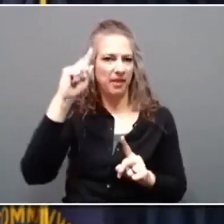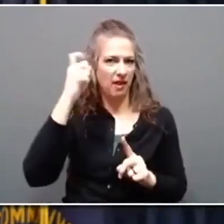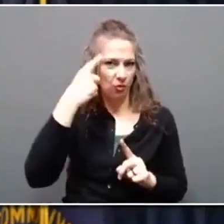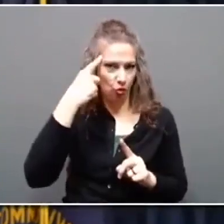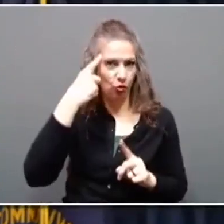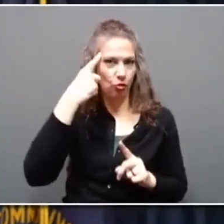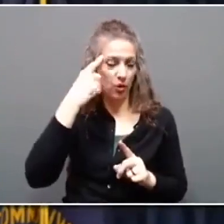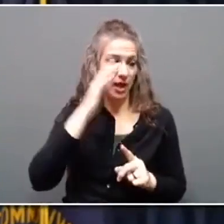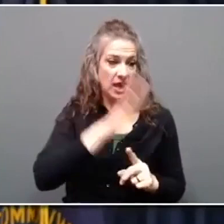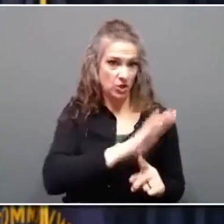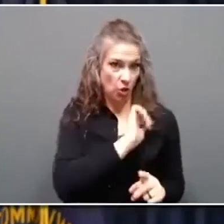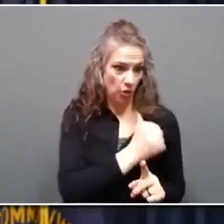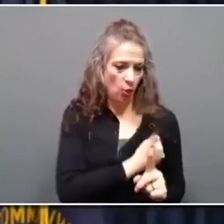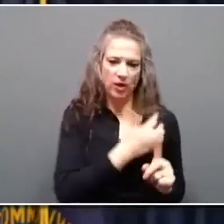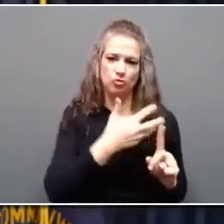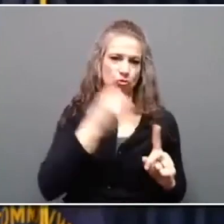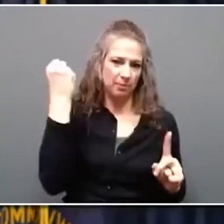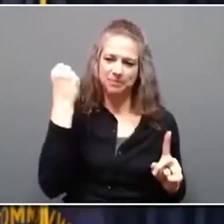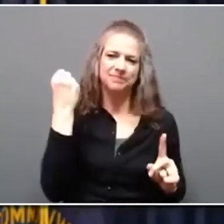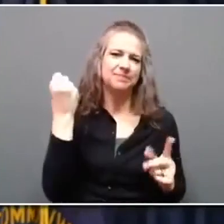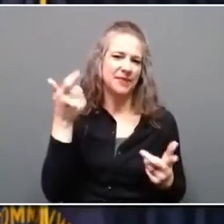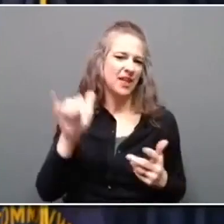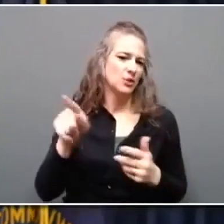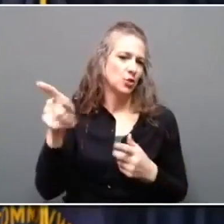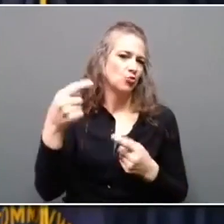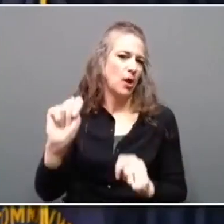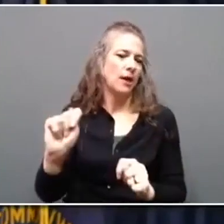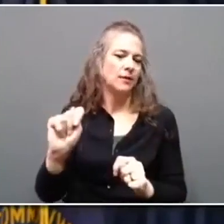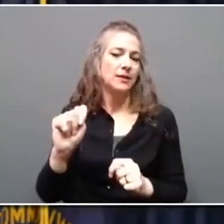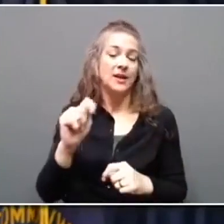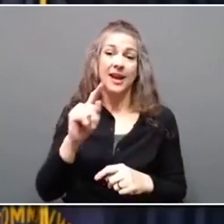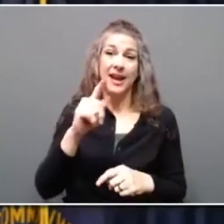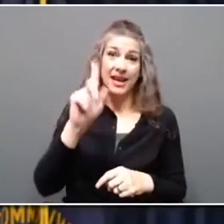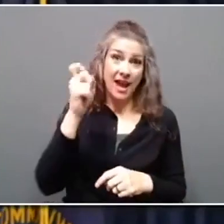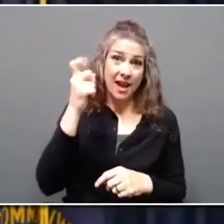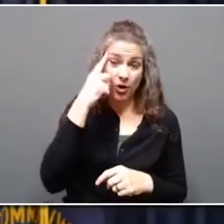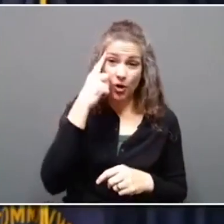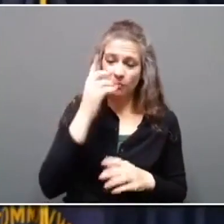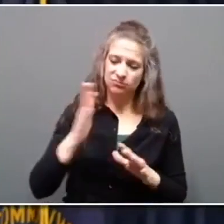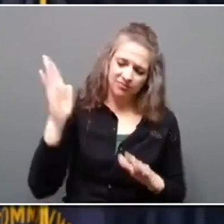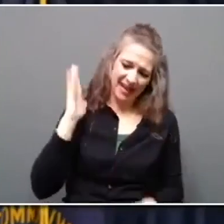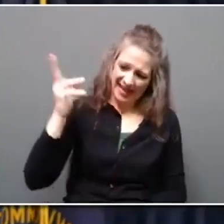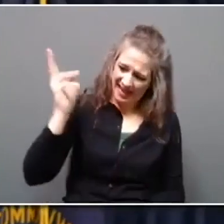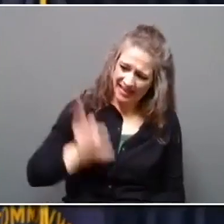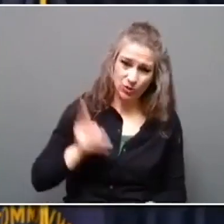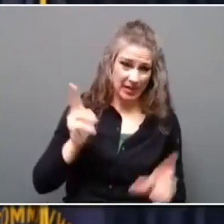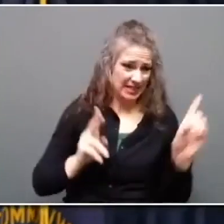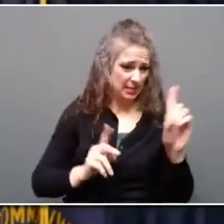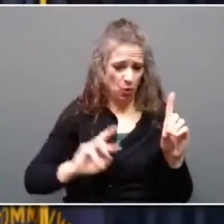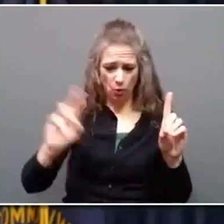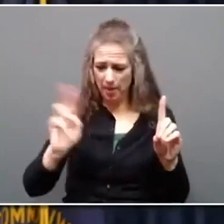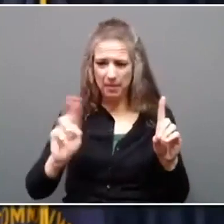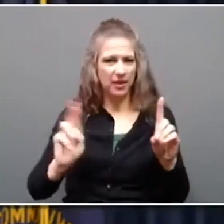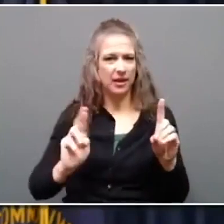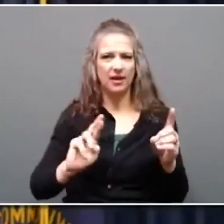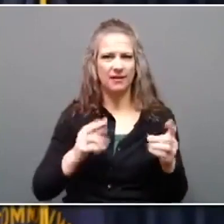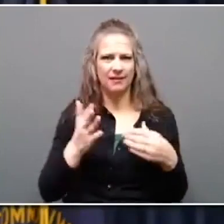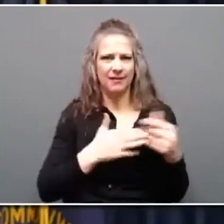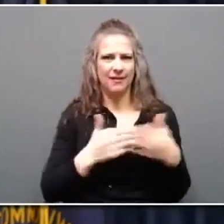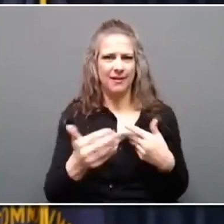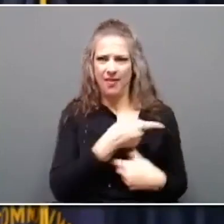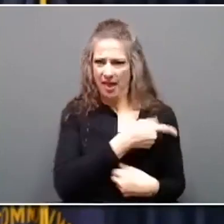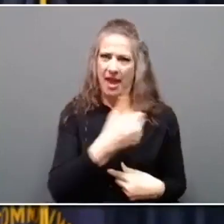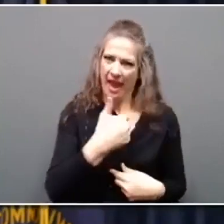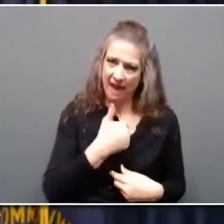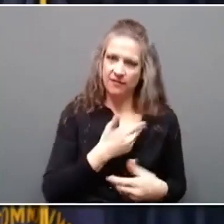authority that governors have had going back in time, whether Democrat or Republican. And we can see from what happened when there was a change in the Secretary